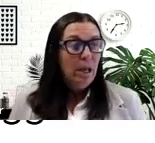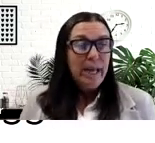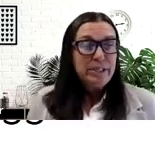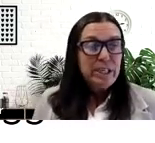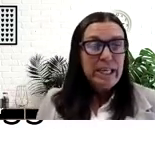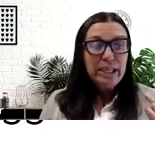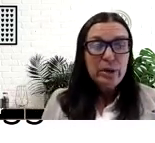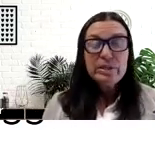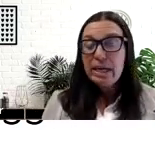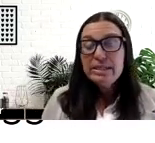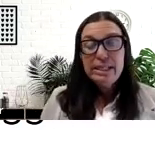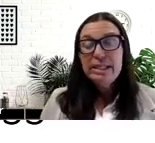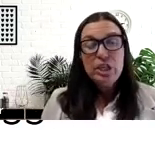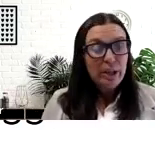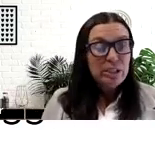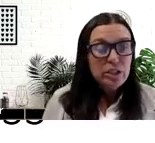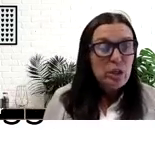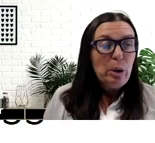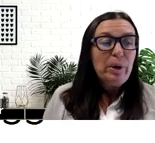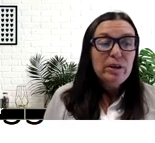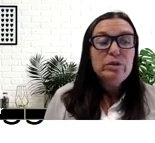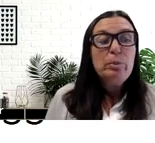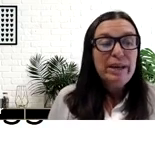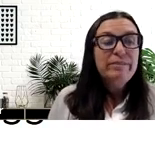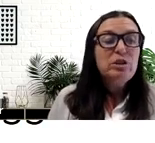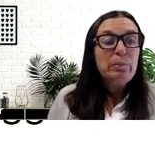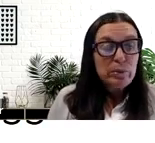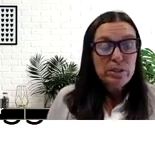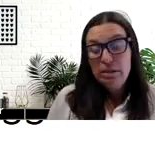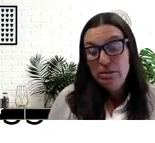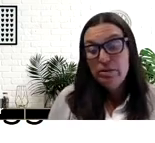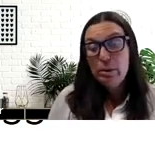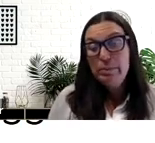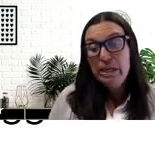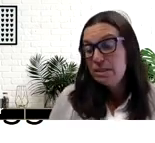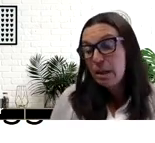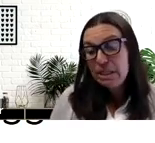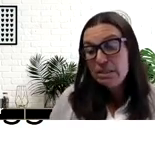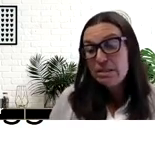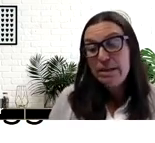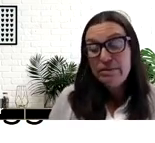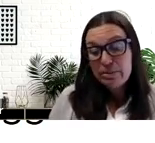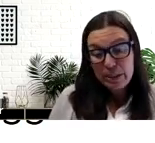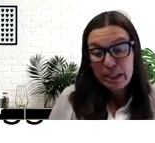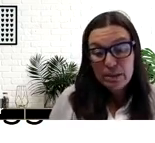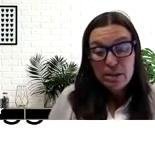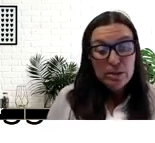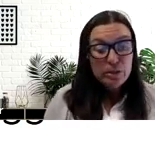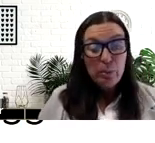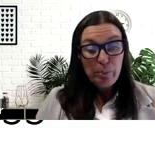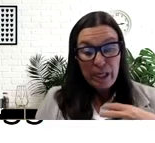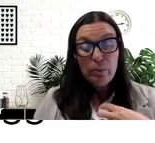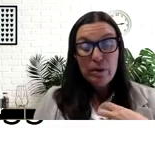And it goes unseen and challenged by those who benefit the most from its dominance and invisibility.